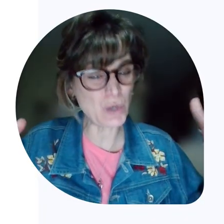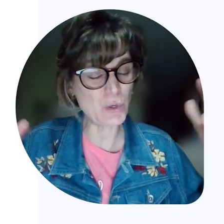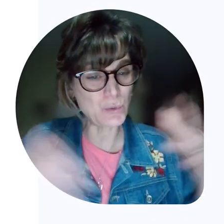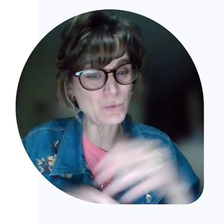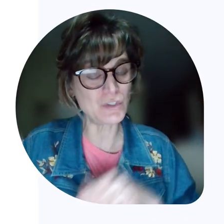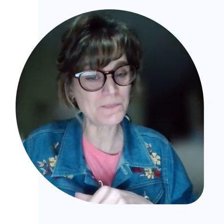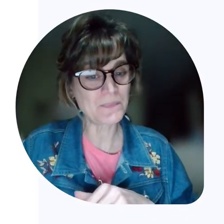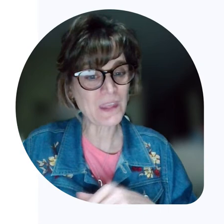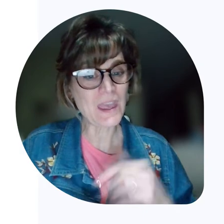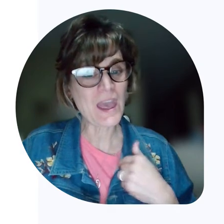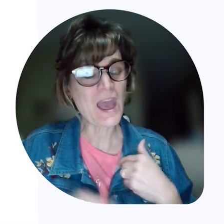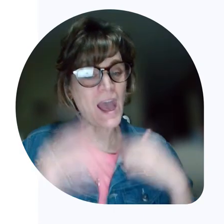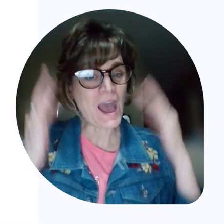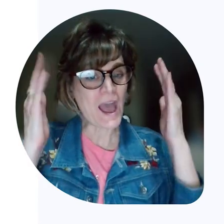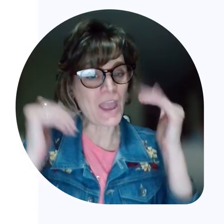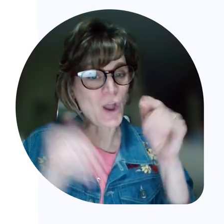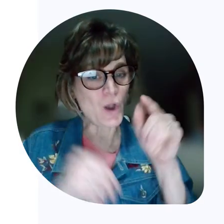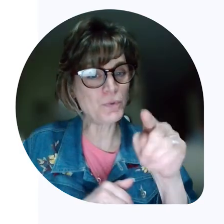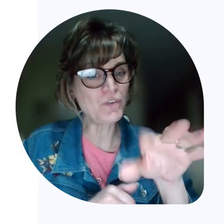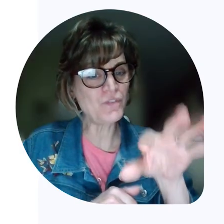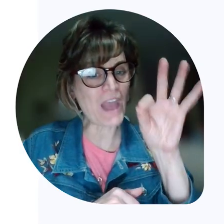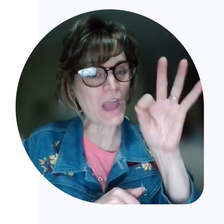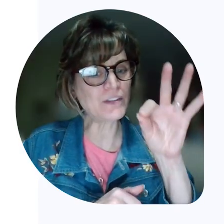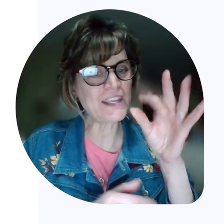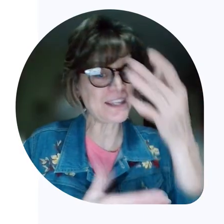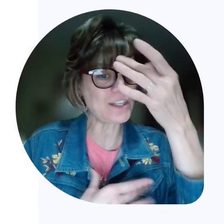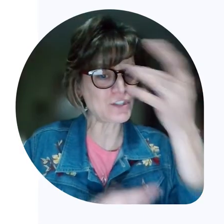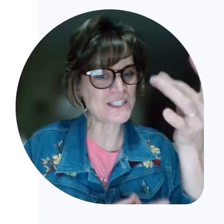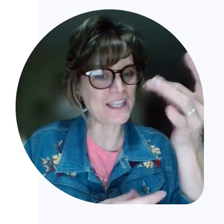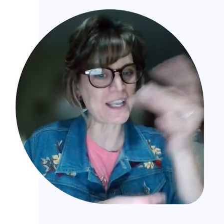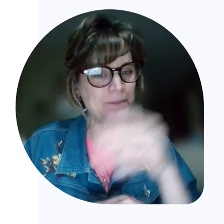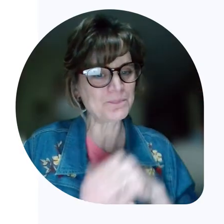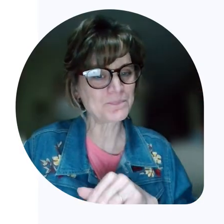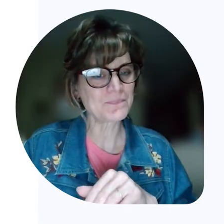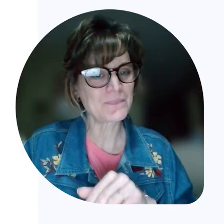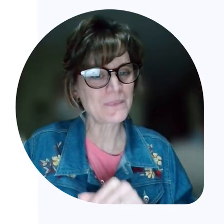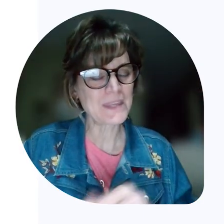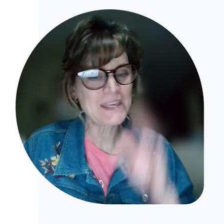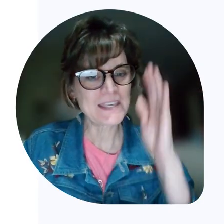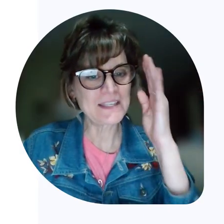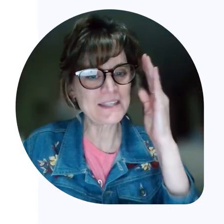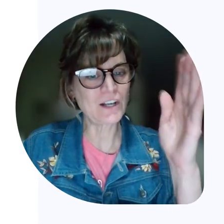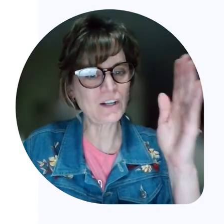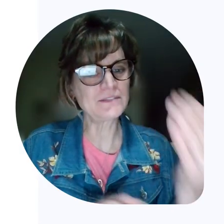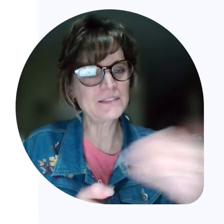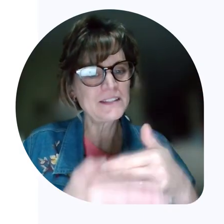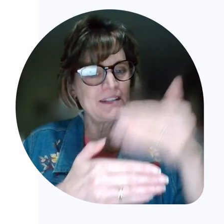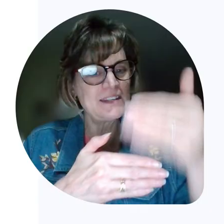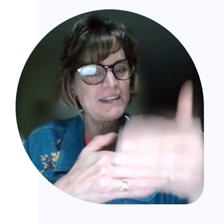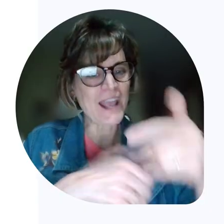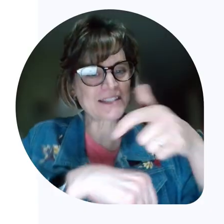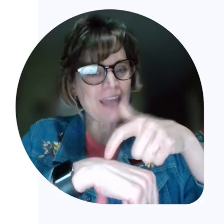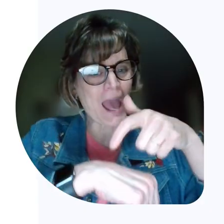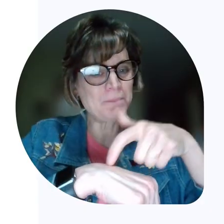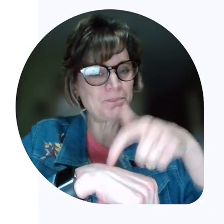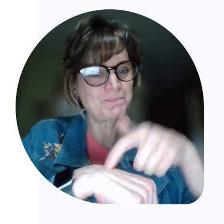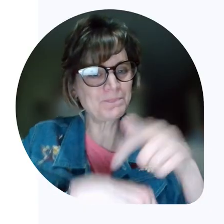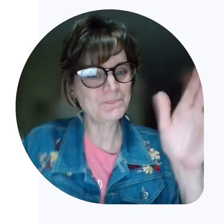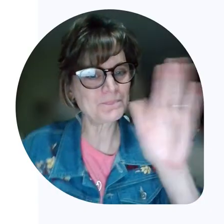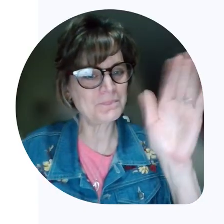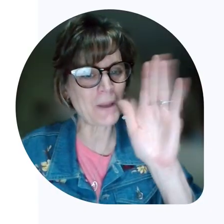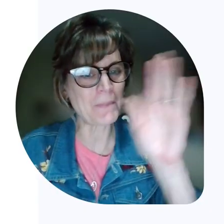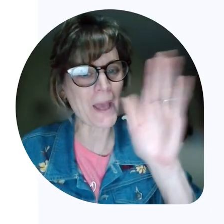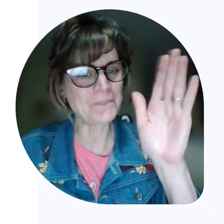huge! I hope you found it interesting. Until next time,